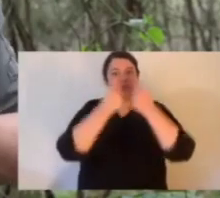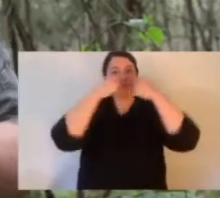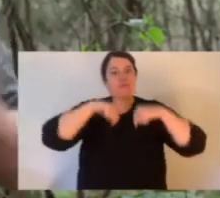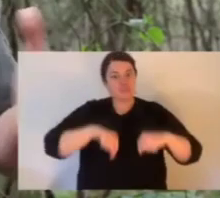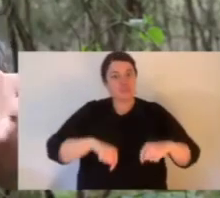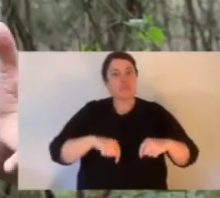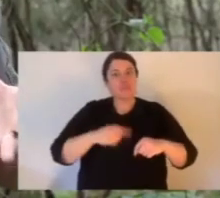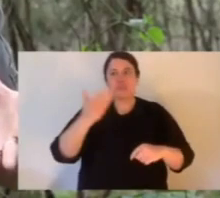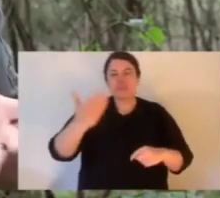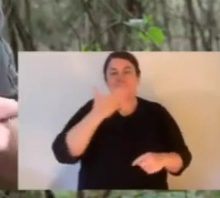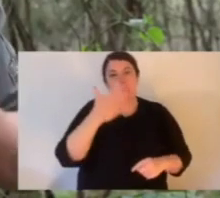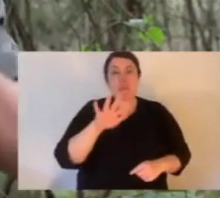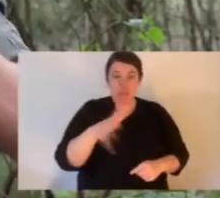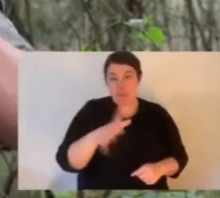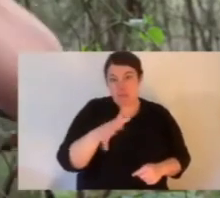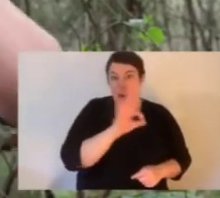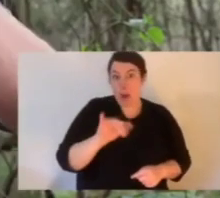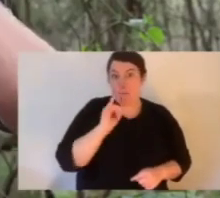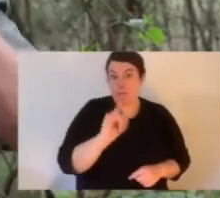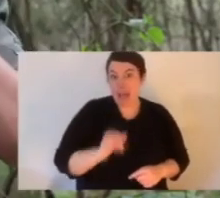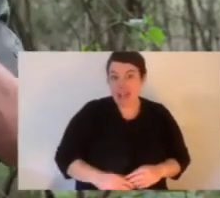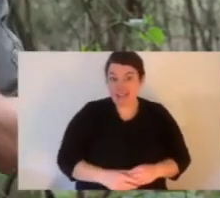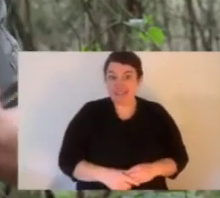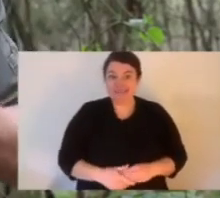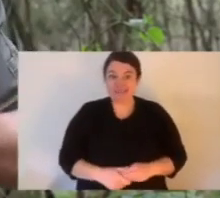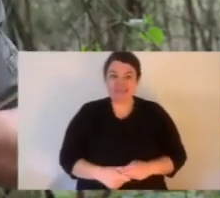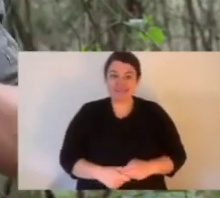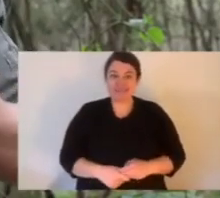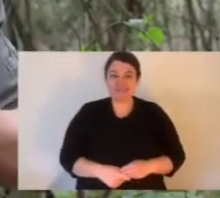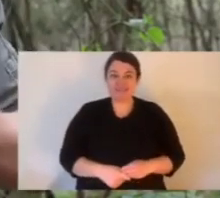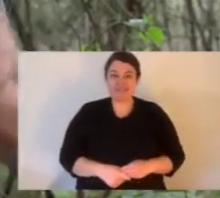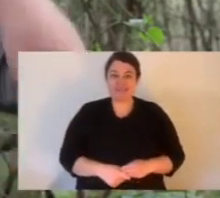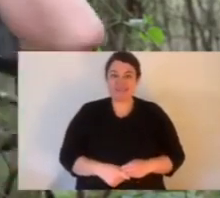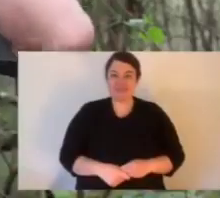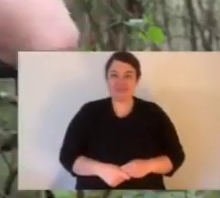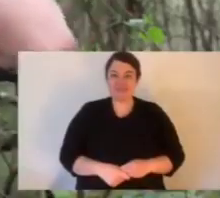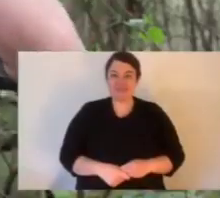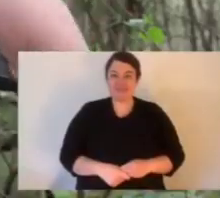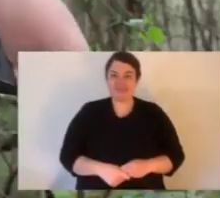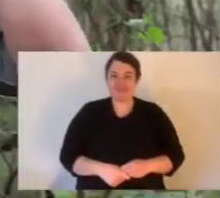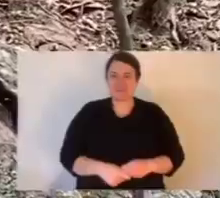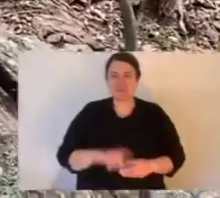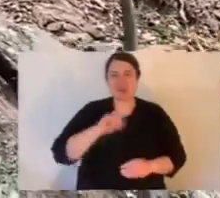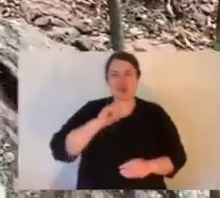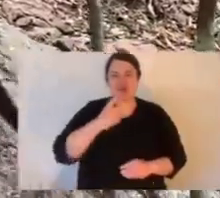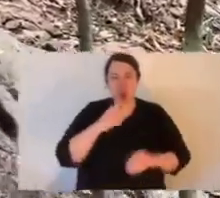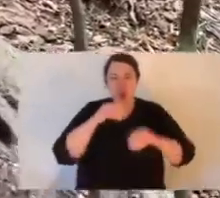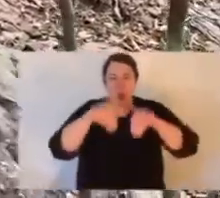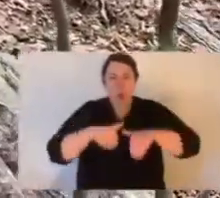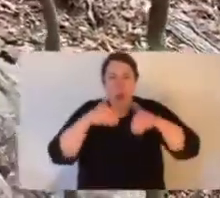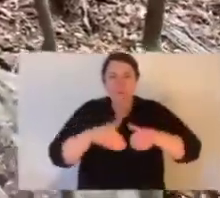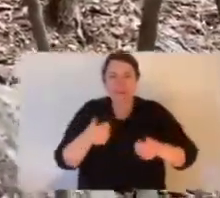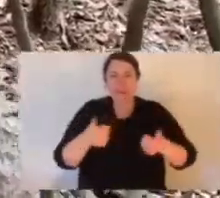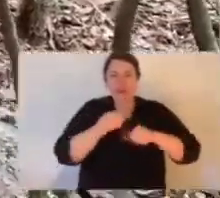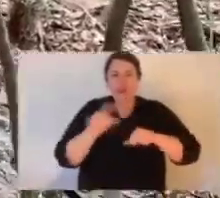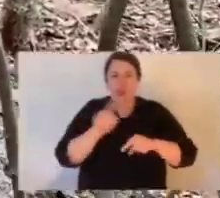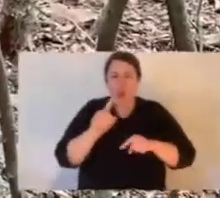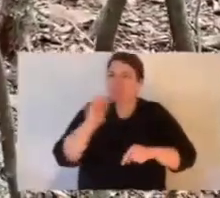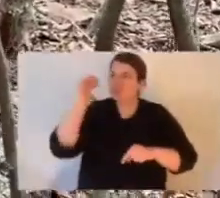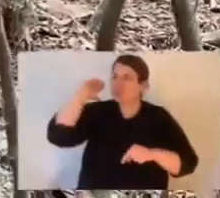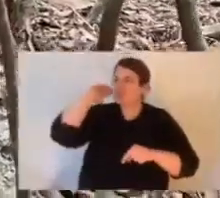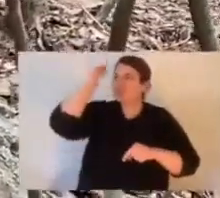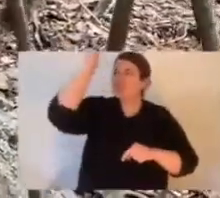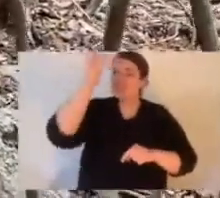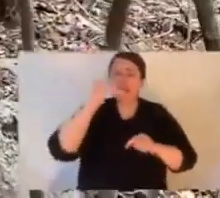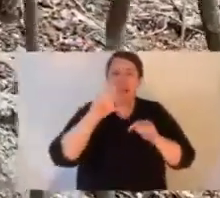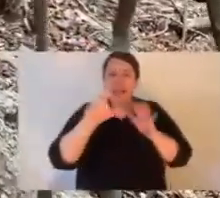is quite small, they eat vegetation but its eyes has great eyesight, really good vision, really good hearing. They breathe through their nose with